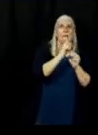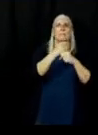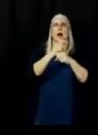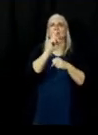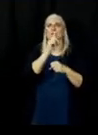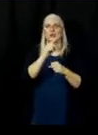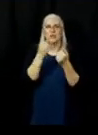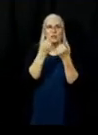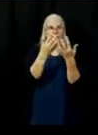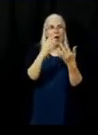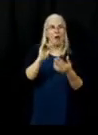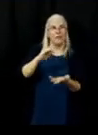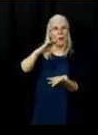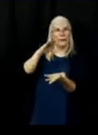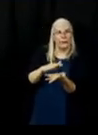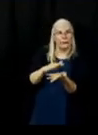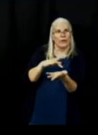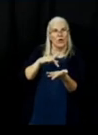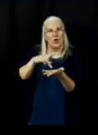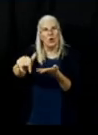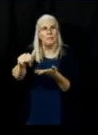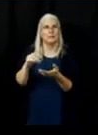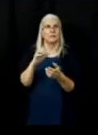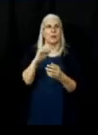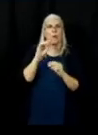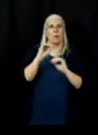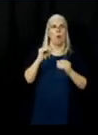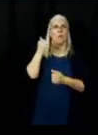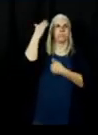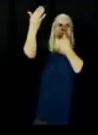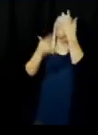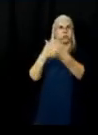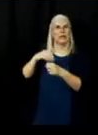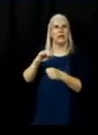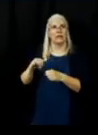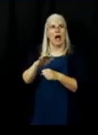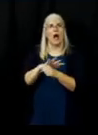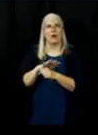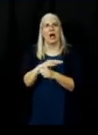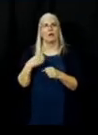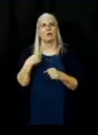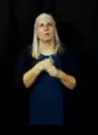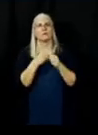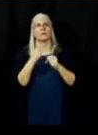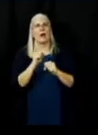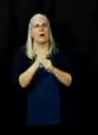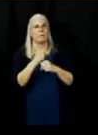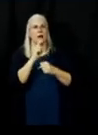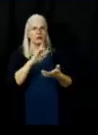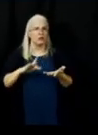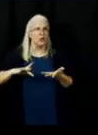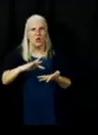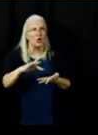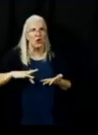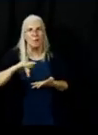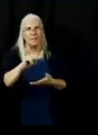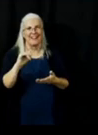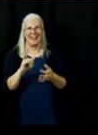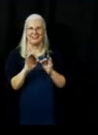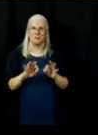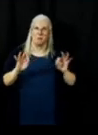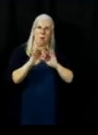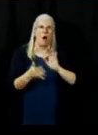and we get this stuff in here so it doesn't threaten our lines. That's really important that we have to do those operations to get those fuels reduced